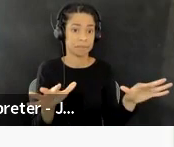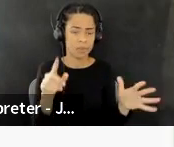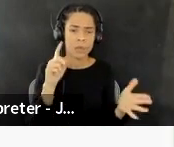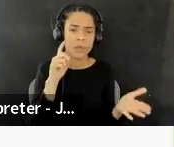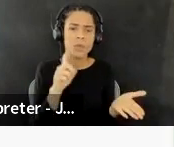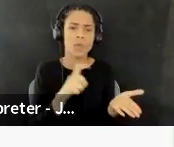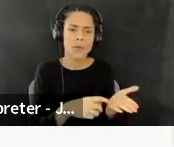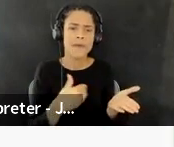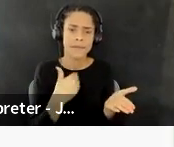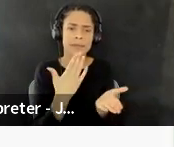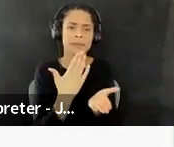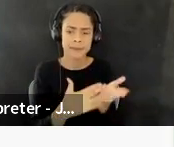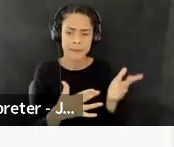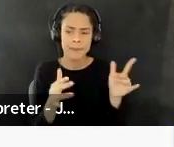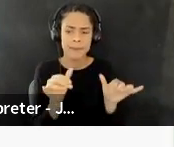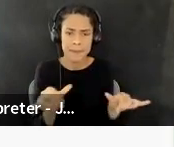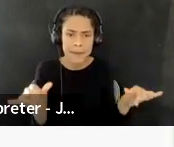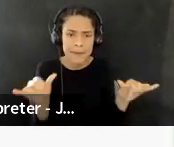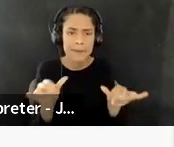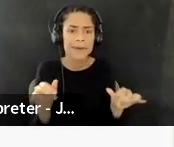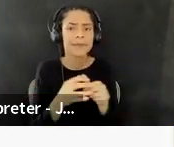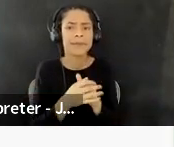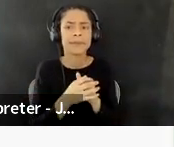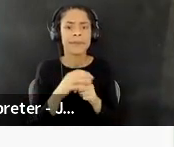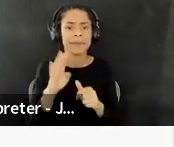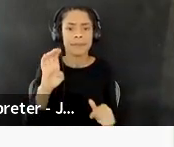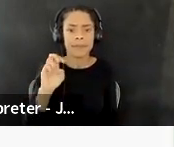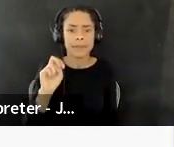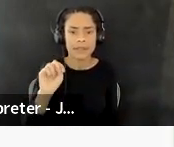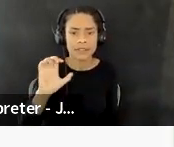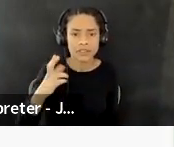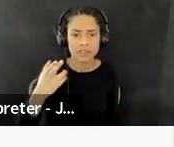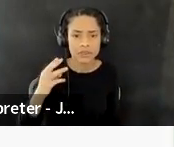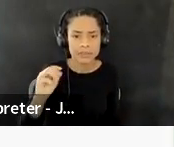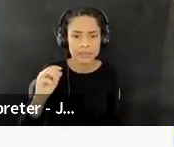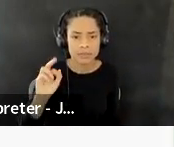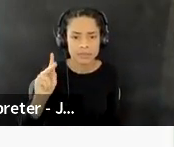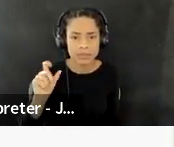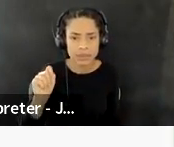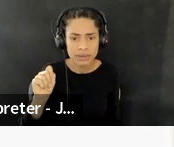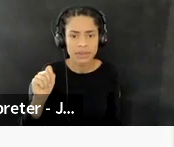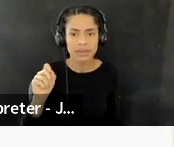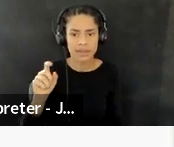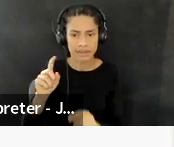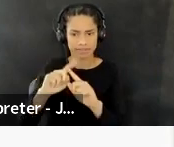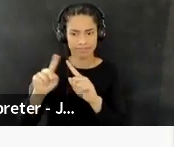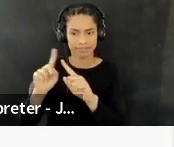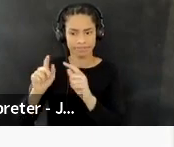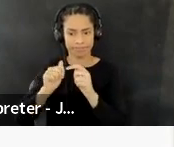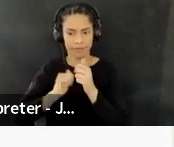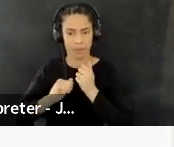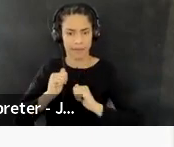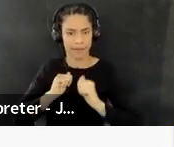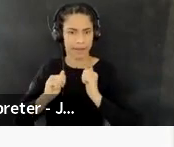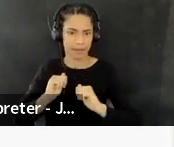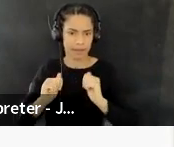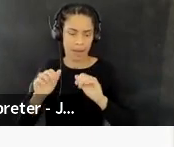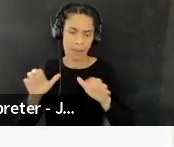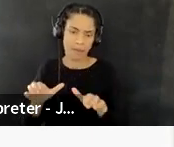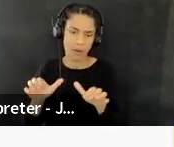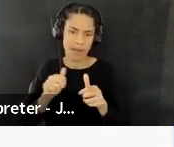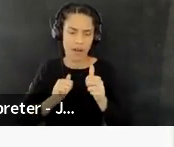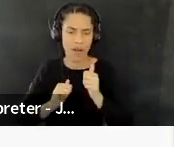benchmarks that performing arts organizations are at in their, uh, decolonial work. Um,